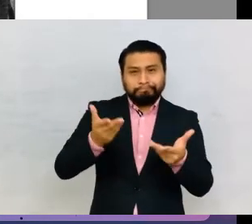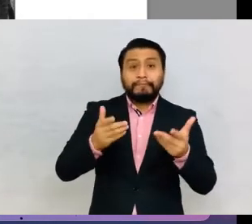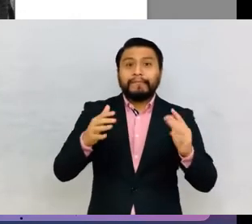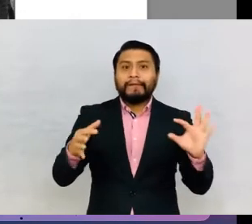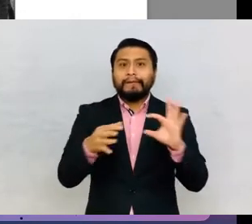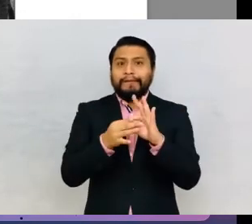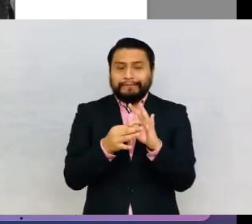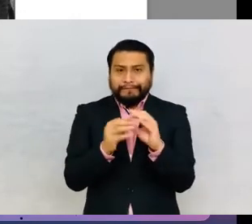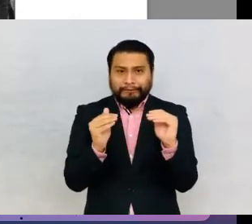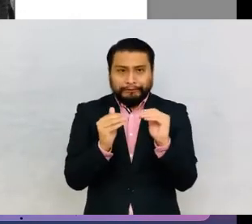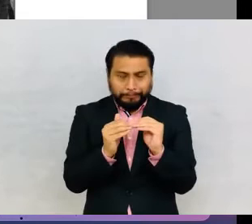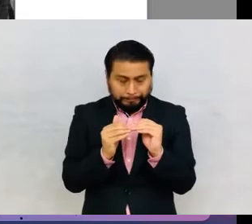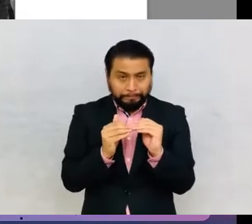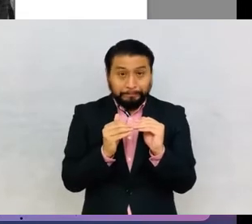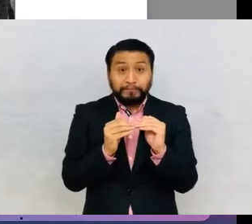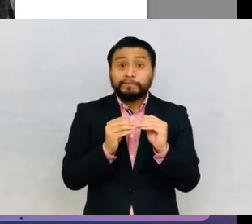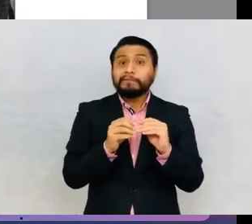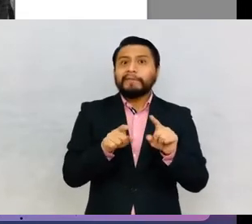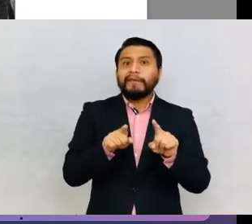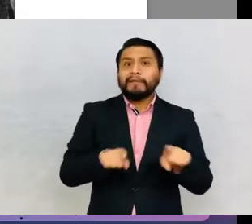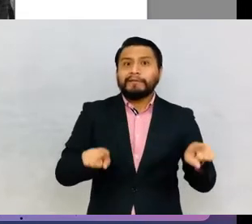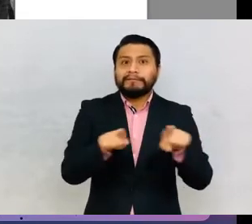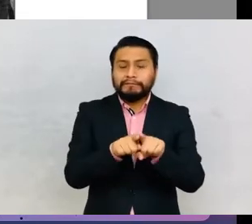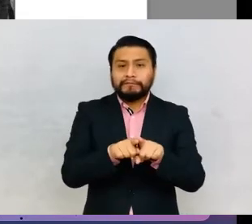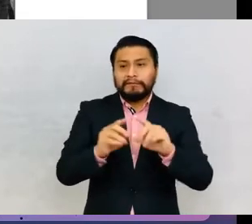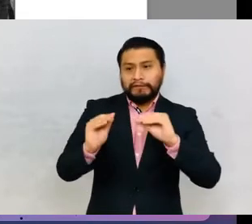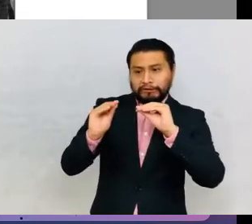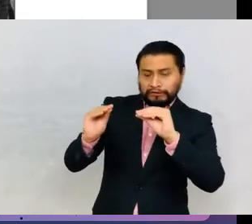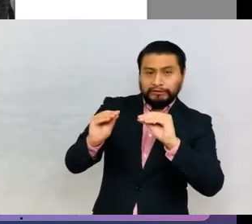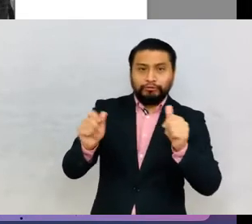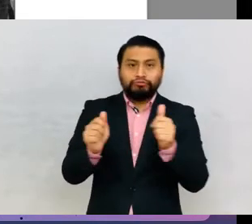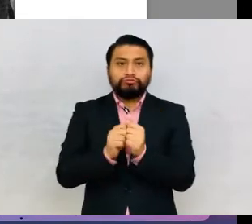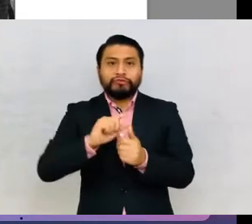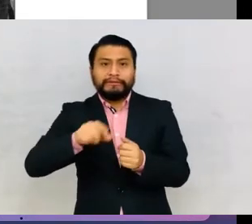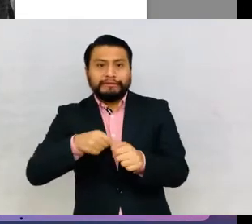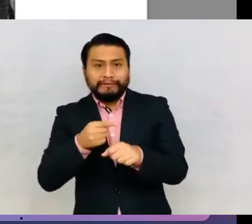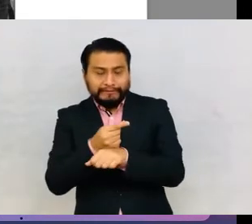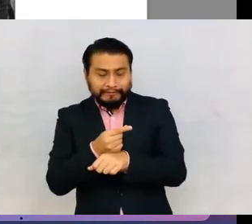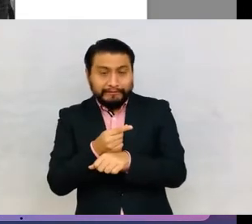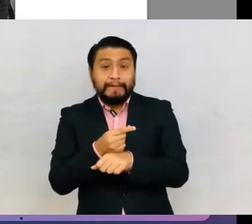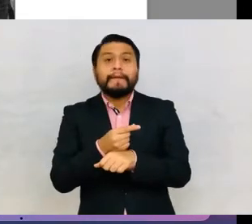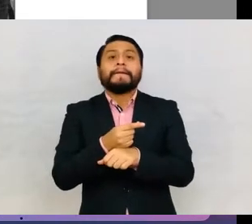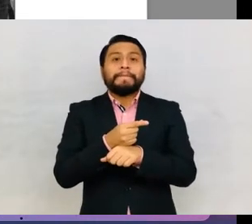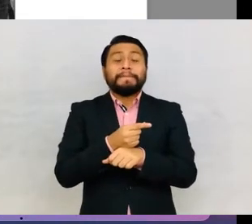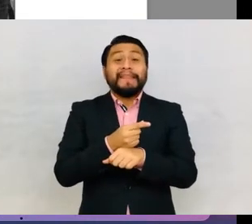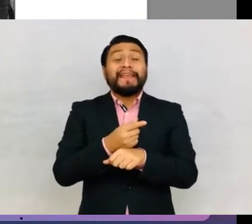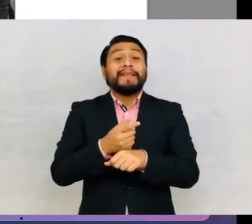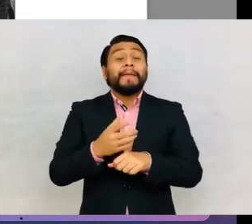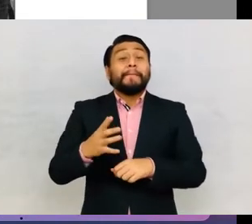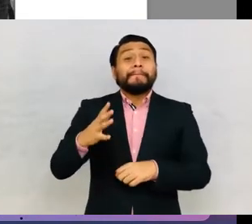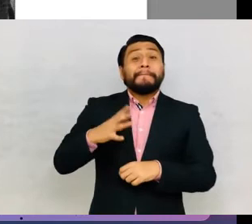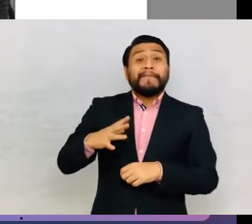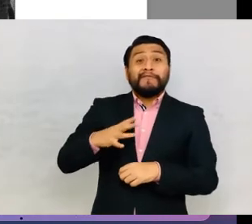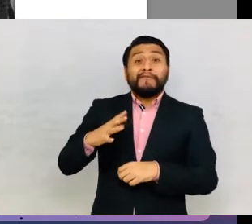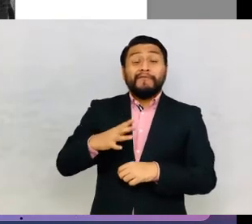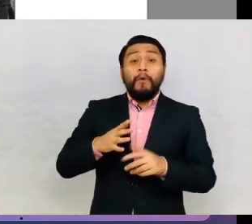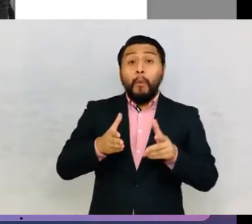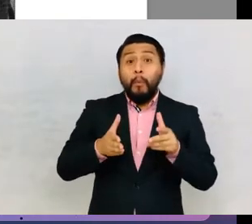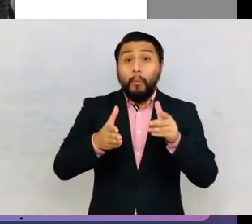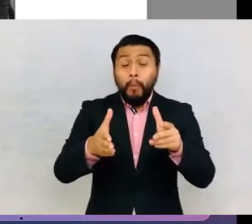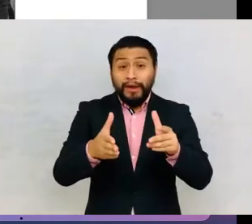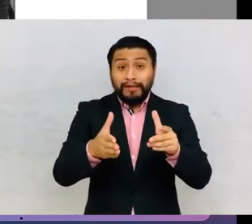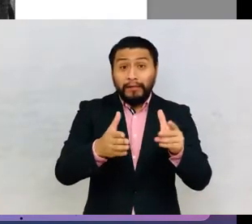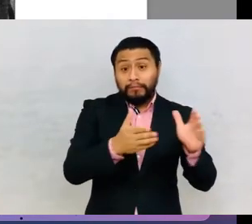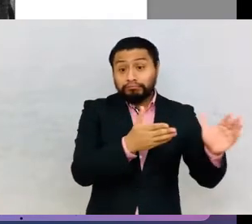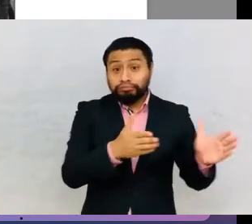with so-called simultaneous or frontal teaching. This put an end to the previous organization in which